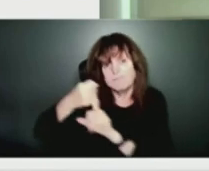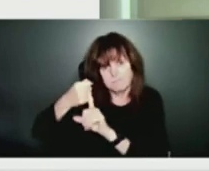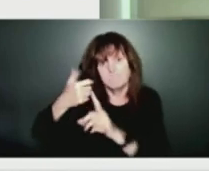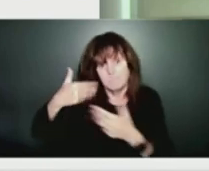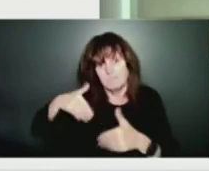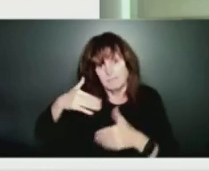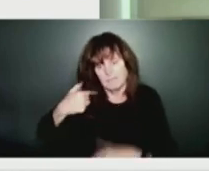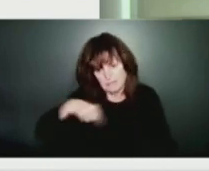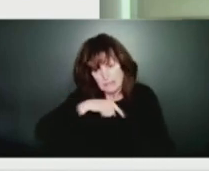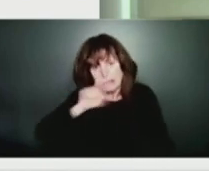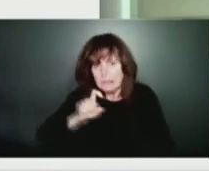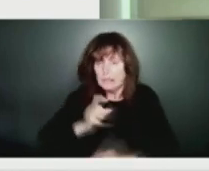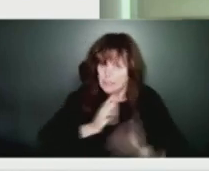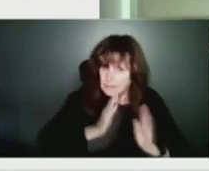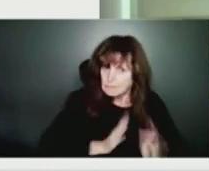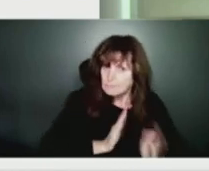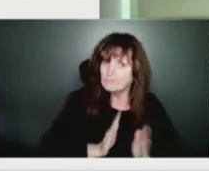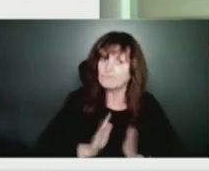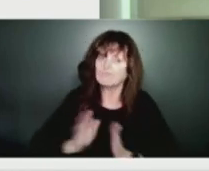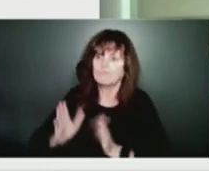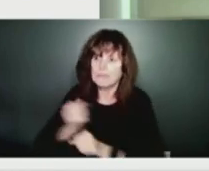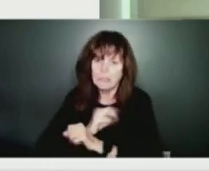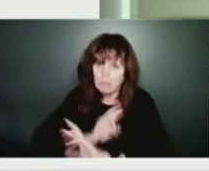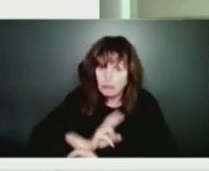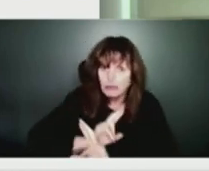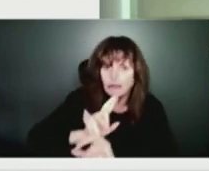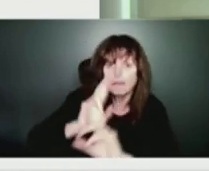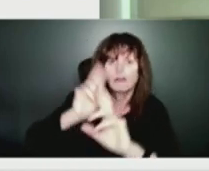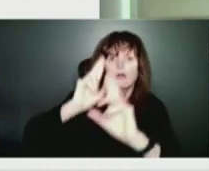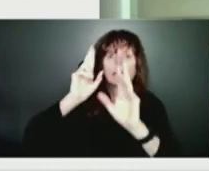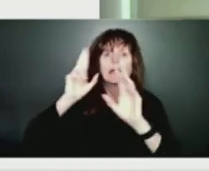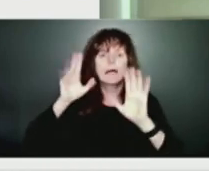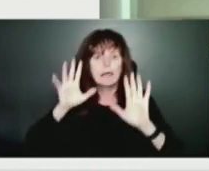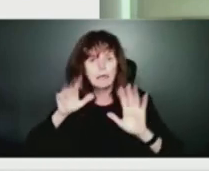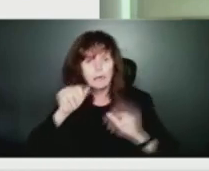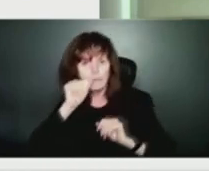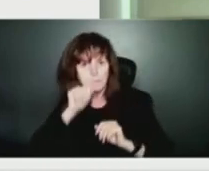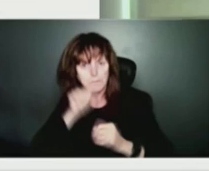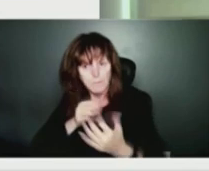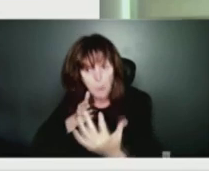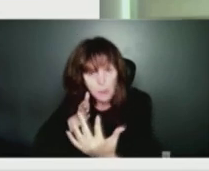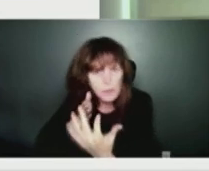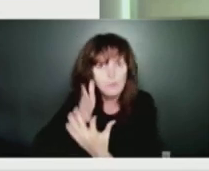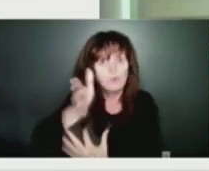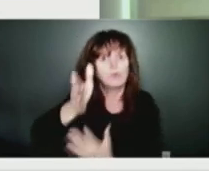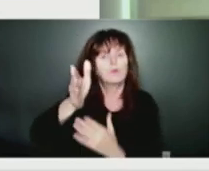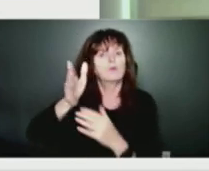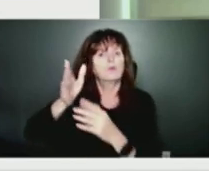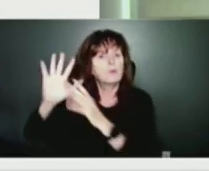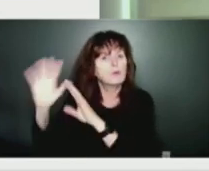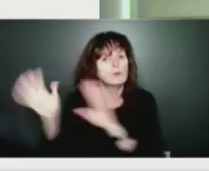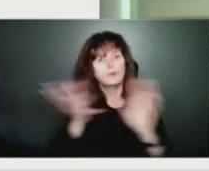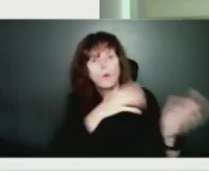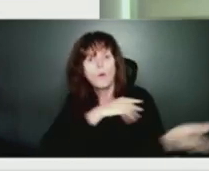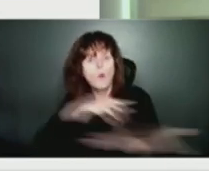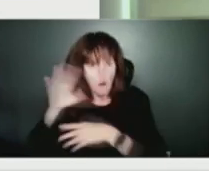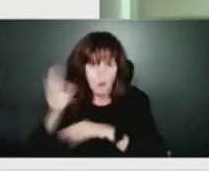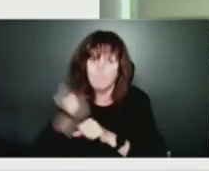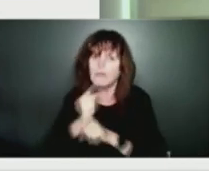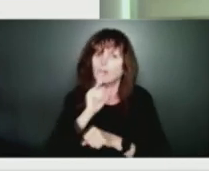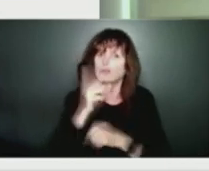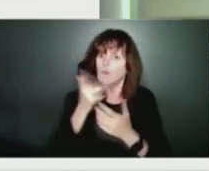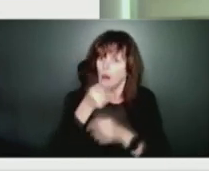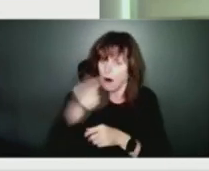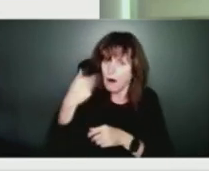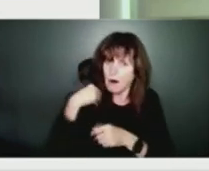ride out the storm. And, you know, obviously going back, just having your kit ready, having a plan for your family, charging